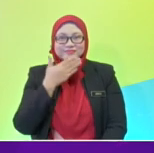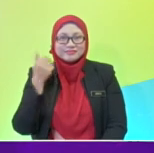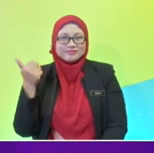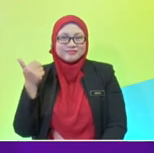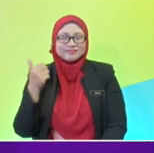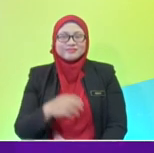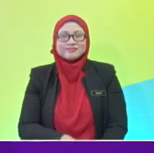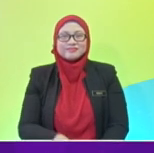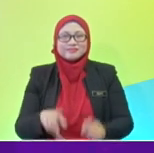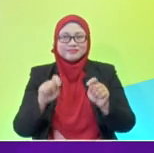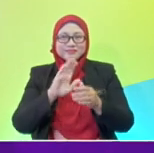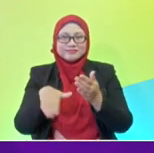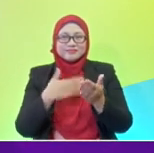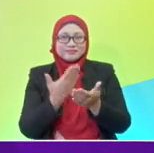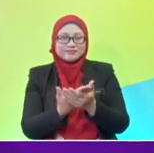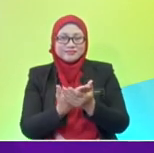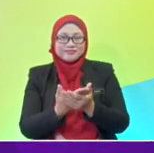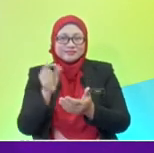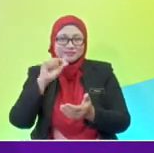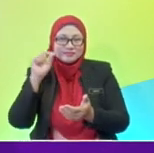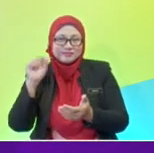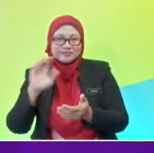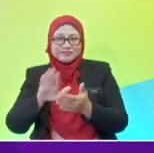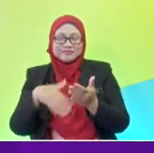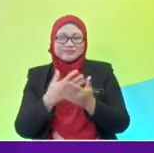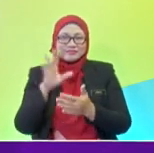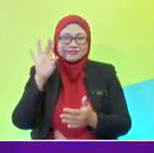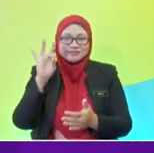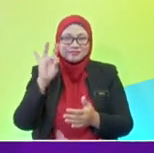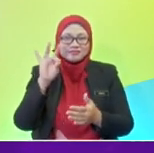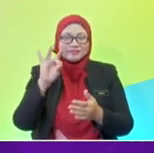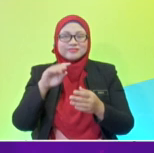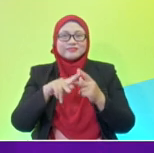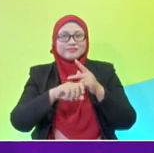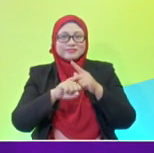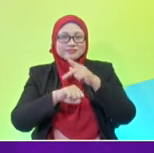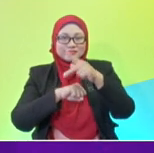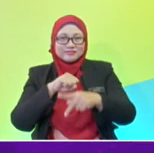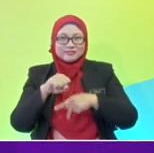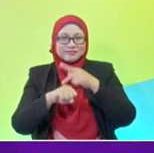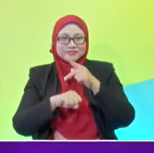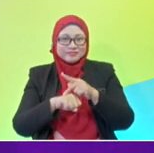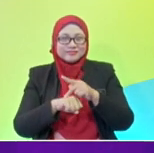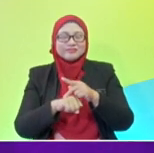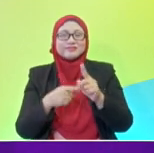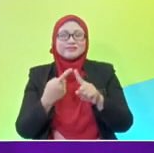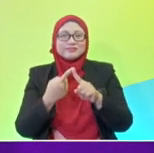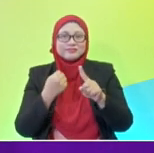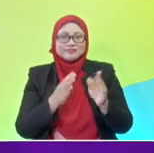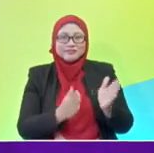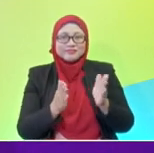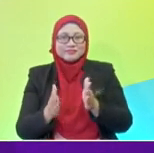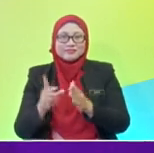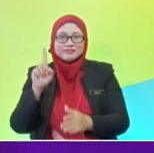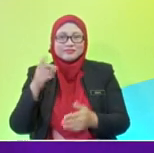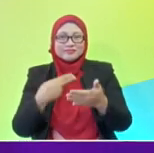is they need to write all the eight planets according to the exact sequence. From number one to number eight. The first